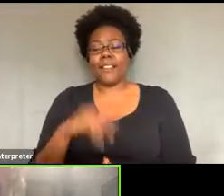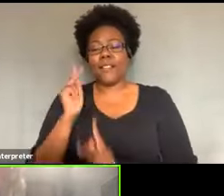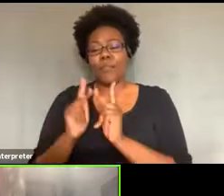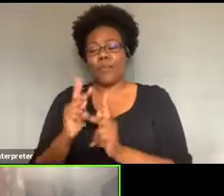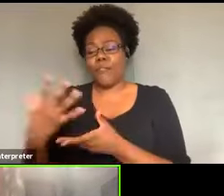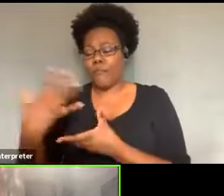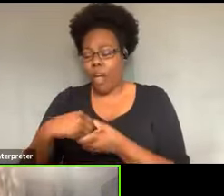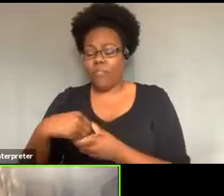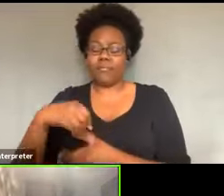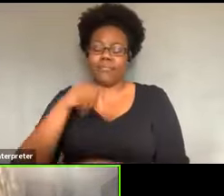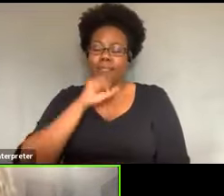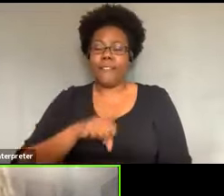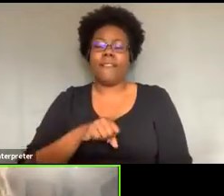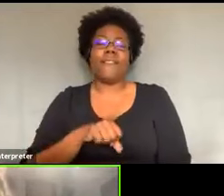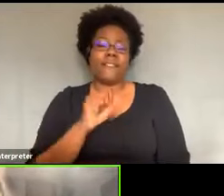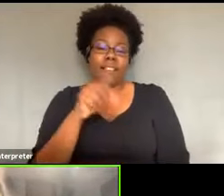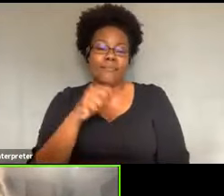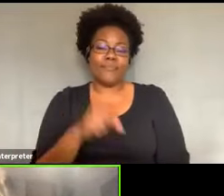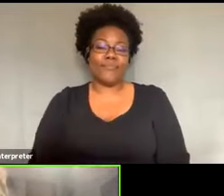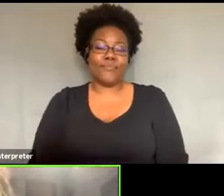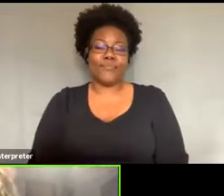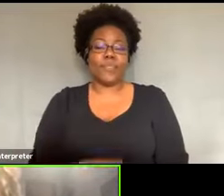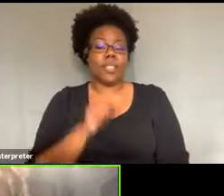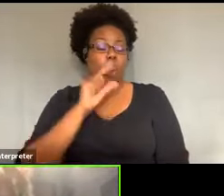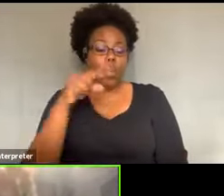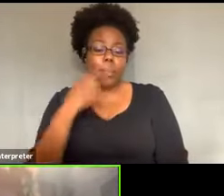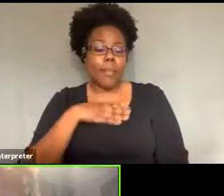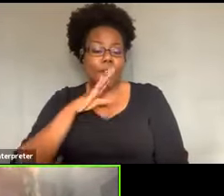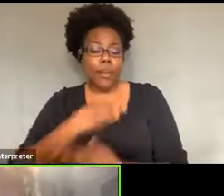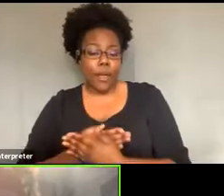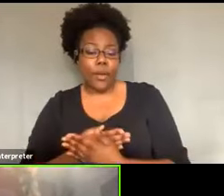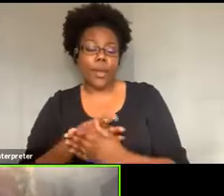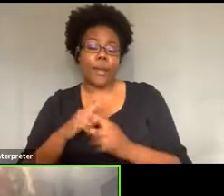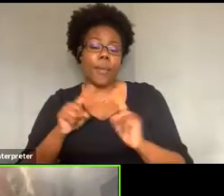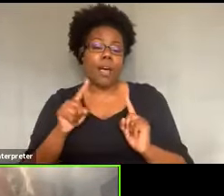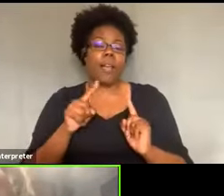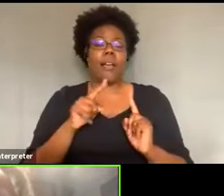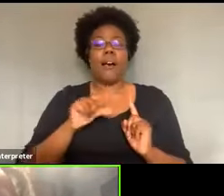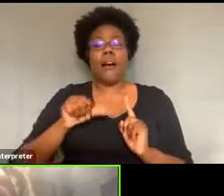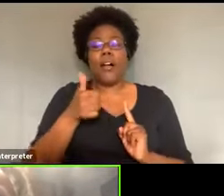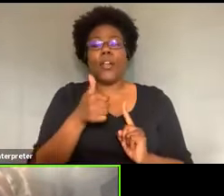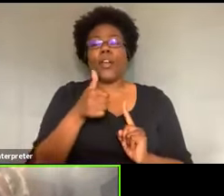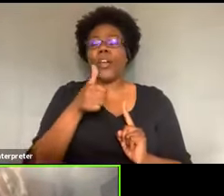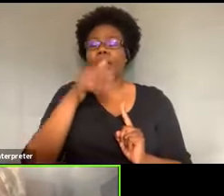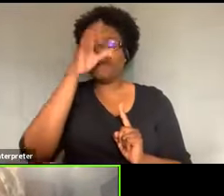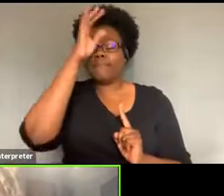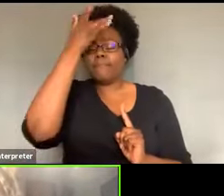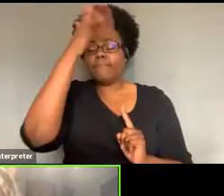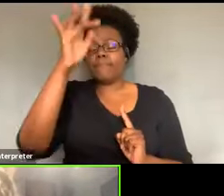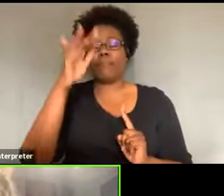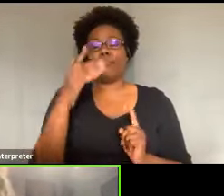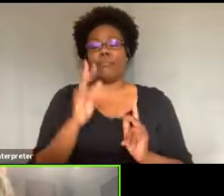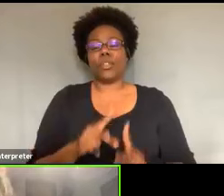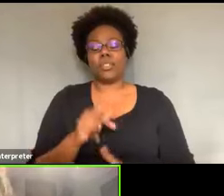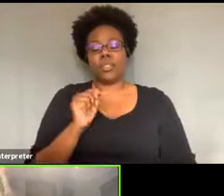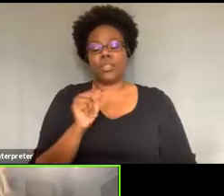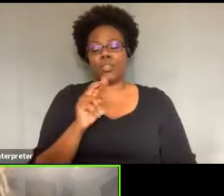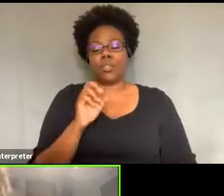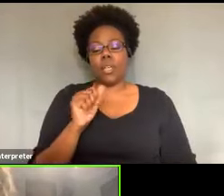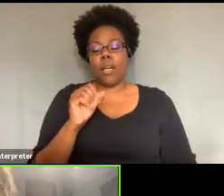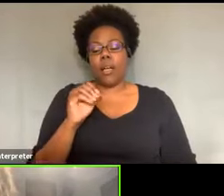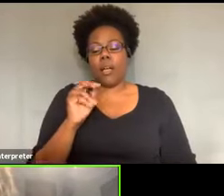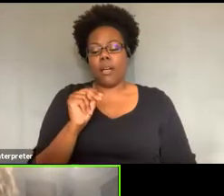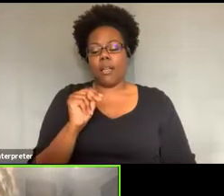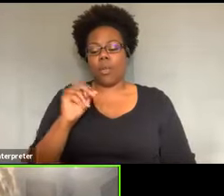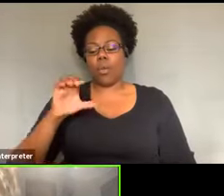daughter, Bea Williams, but, uh, another mastermind tree on Coleman, um, um, who are,